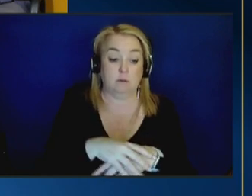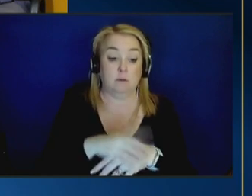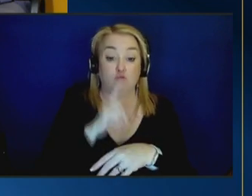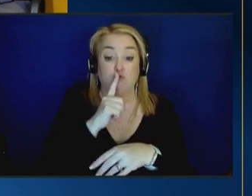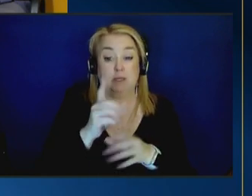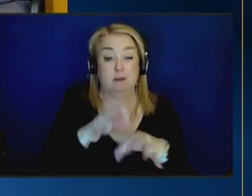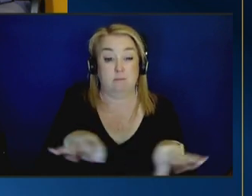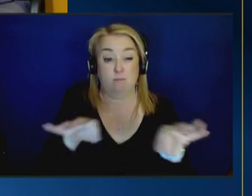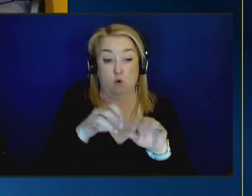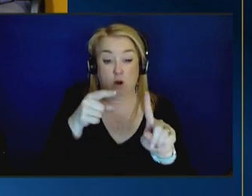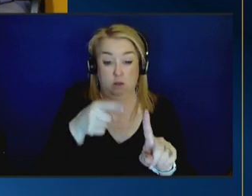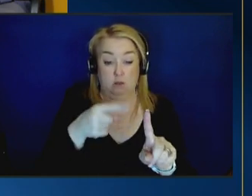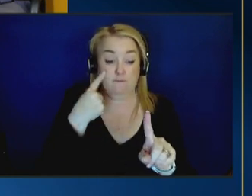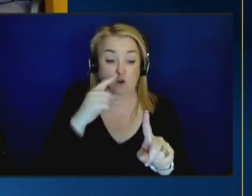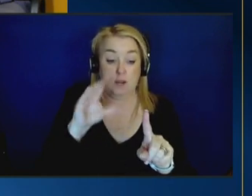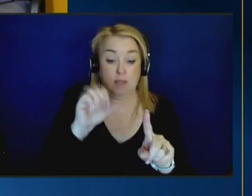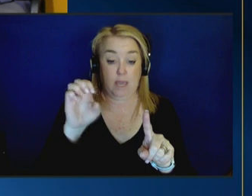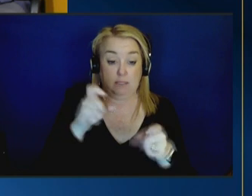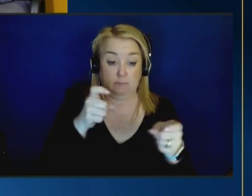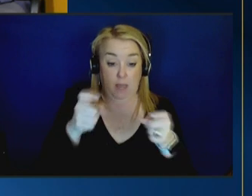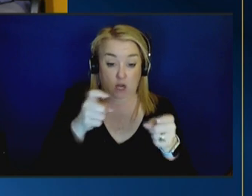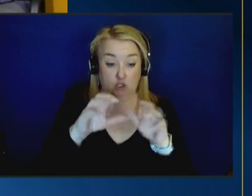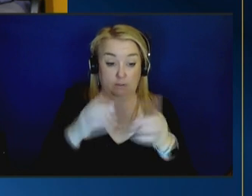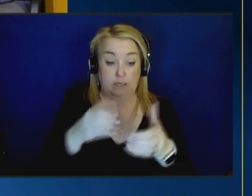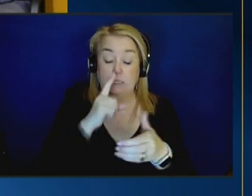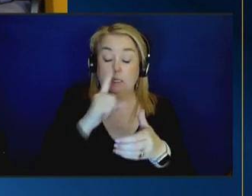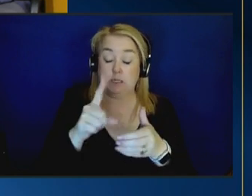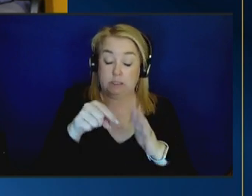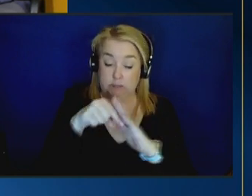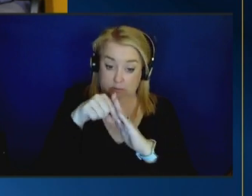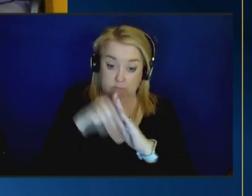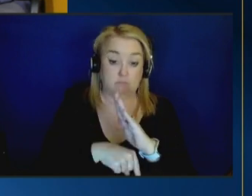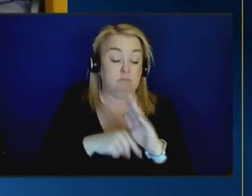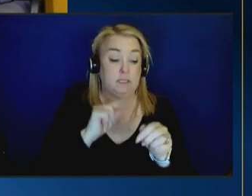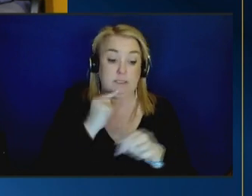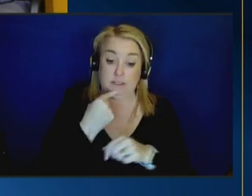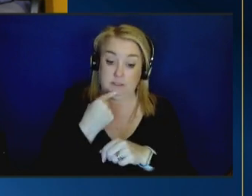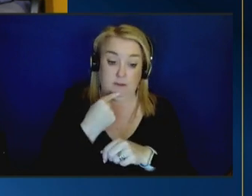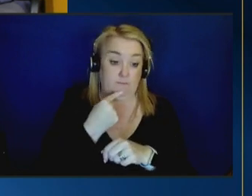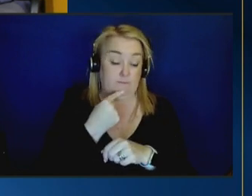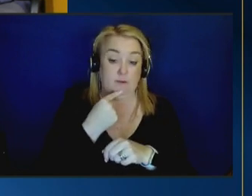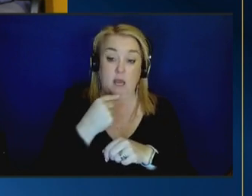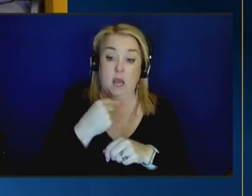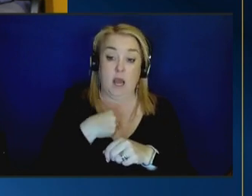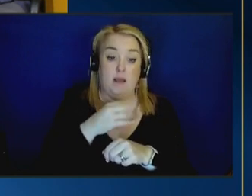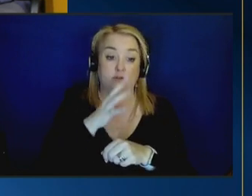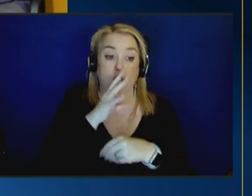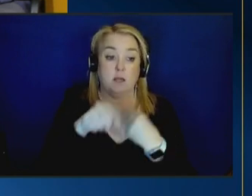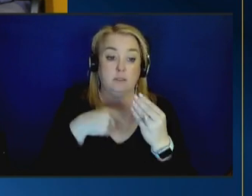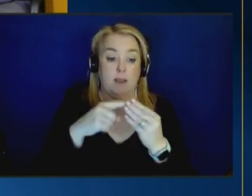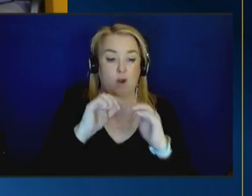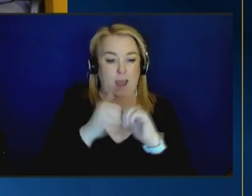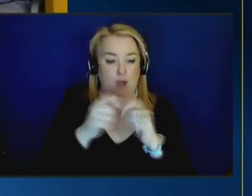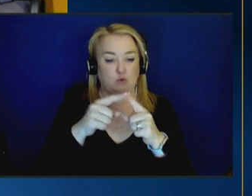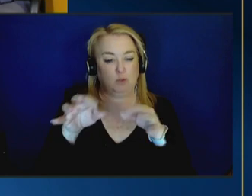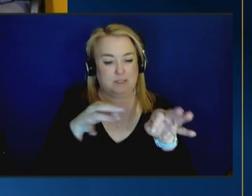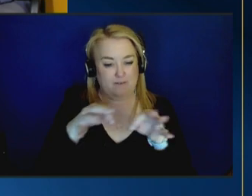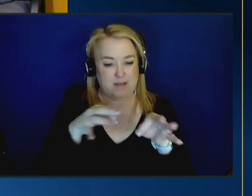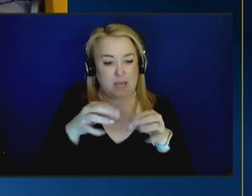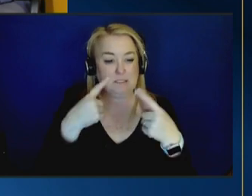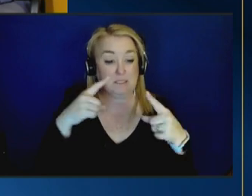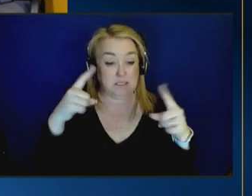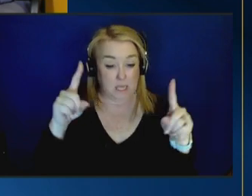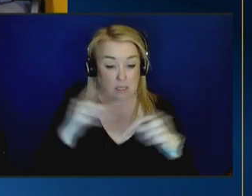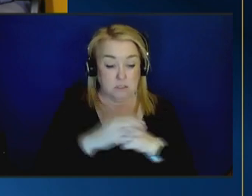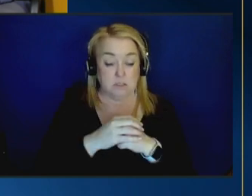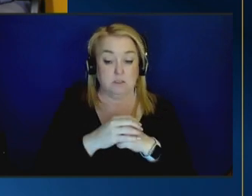two in in the case management because it is intensive and again i spoke previously about how to define success um there